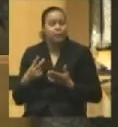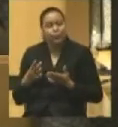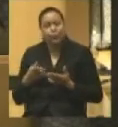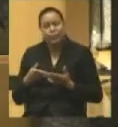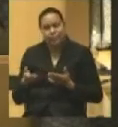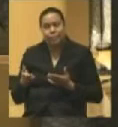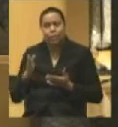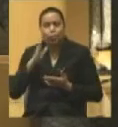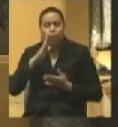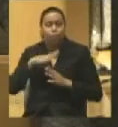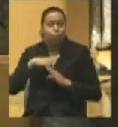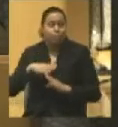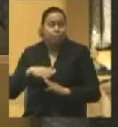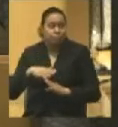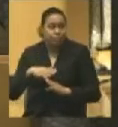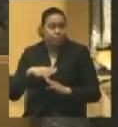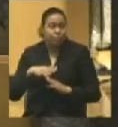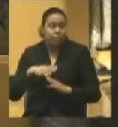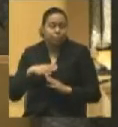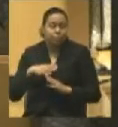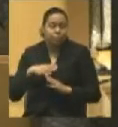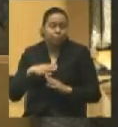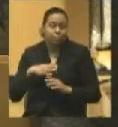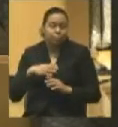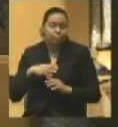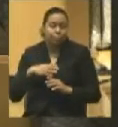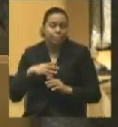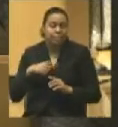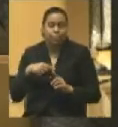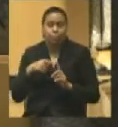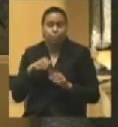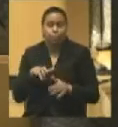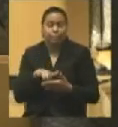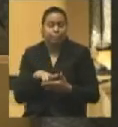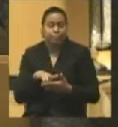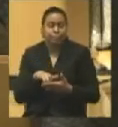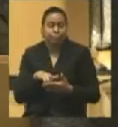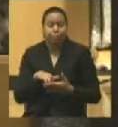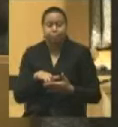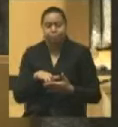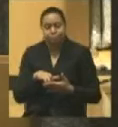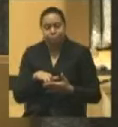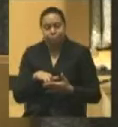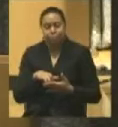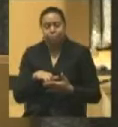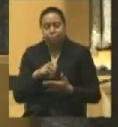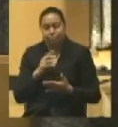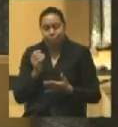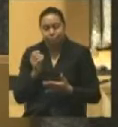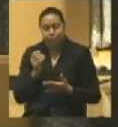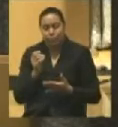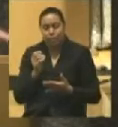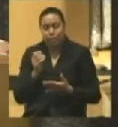that would have prevented them from doing that. And, well,